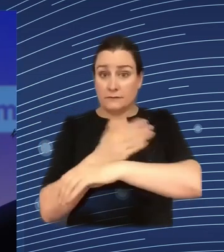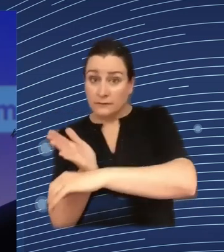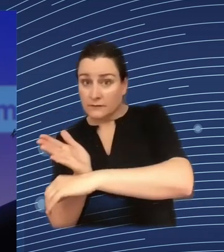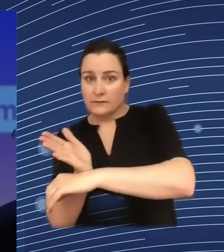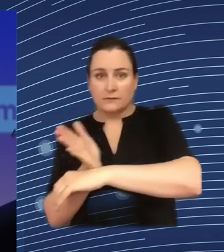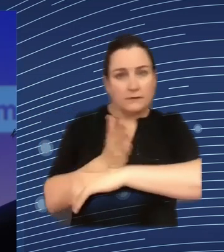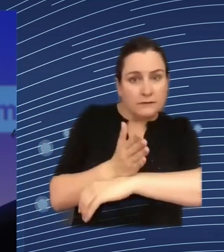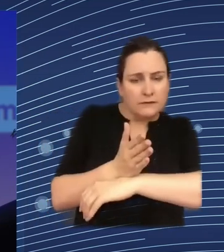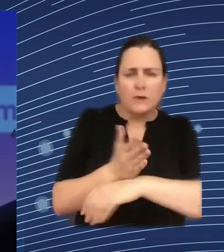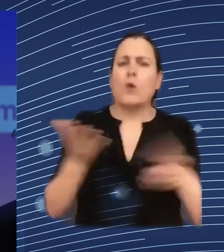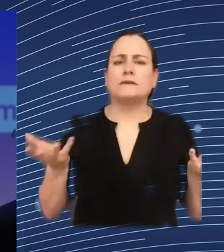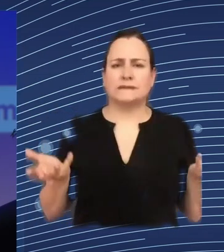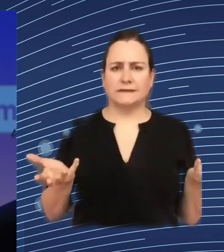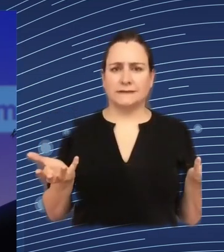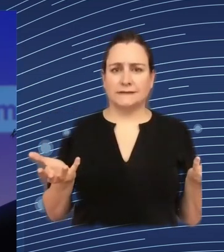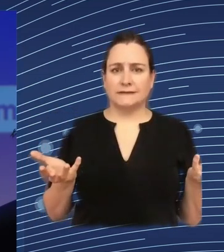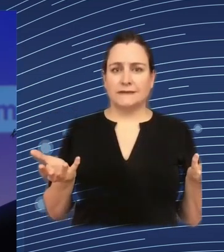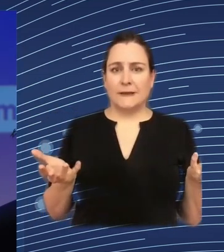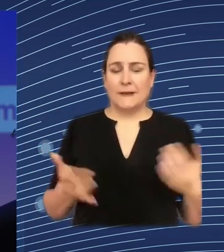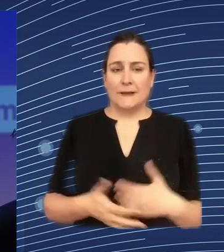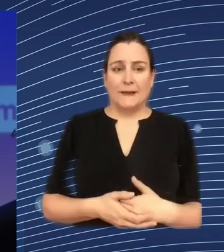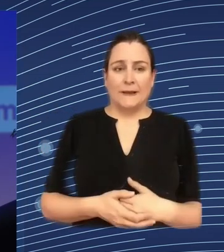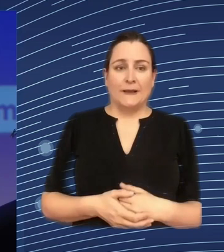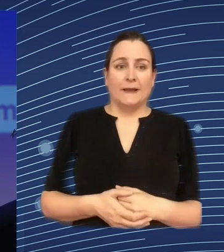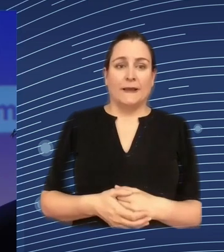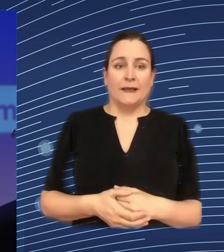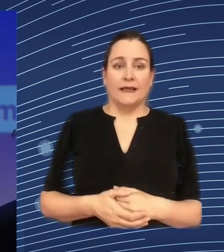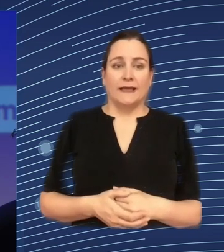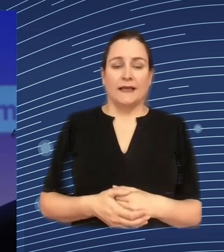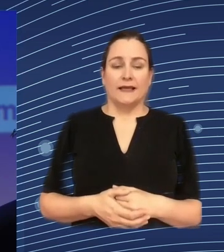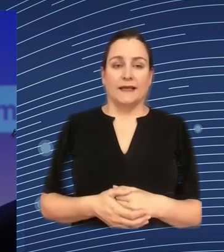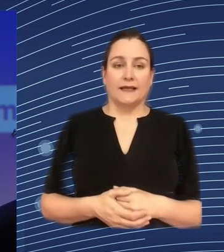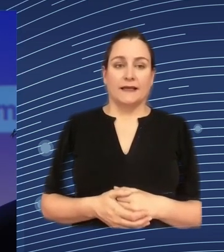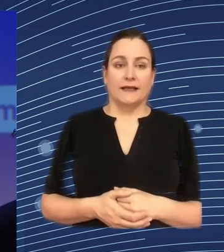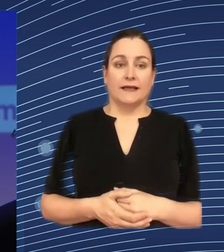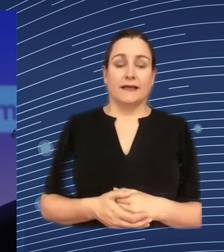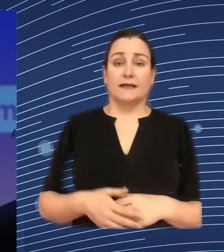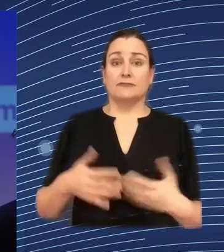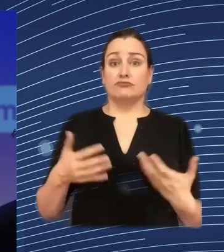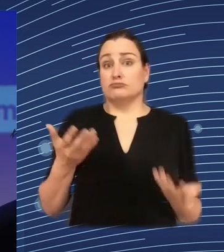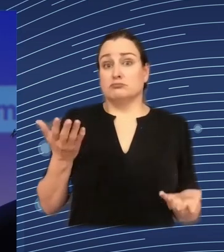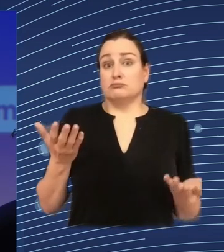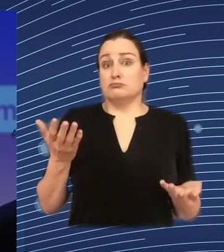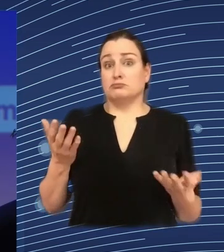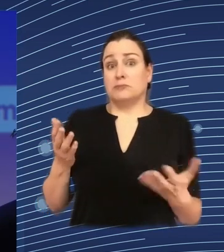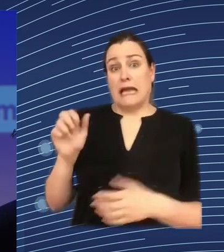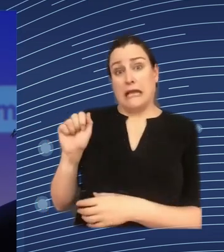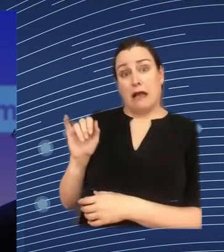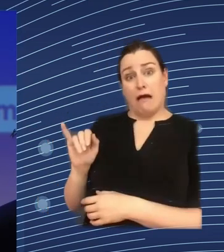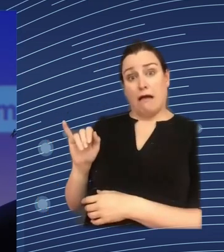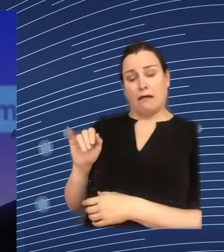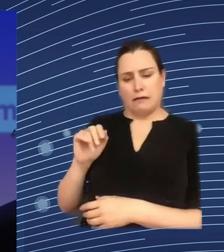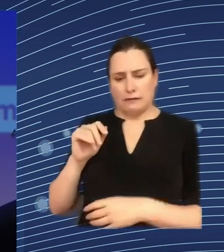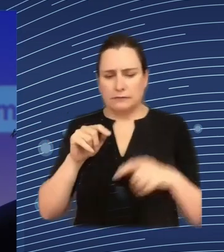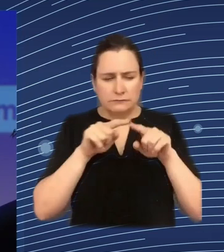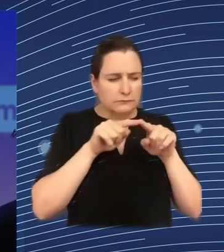even a race because if you just the algorithm make an average of